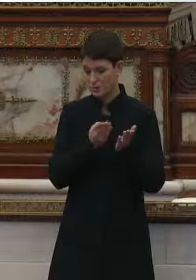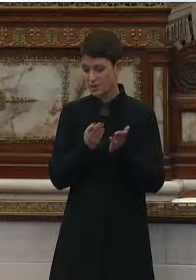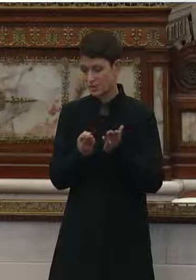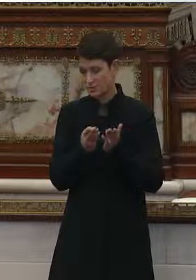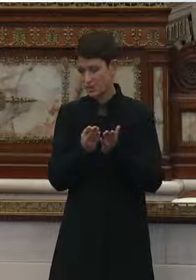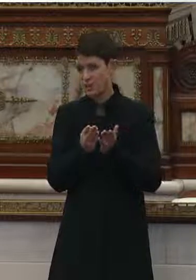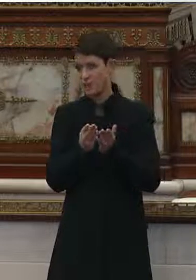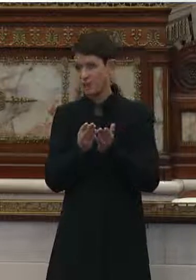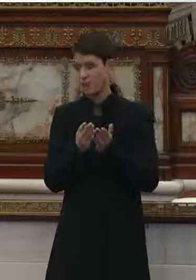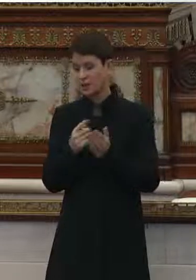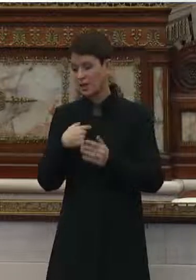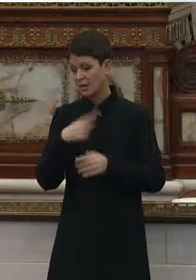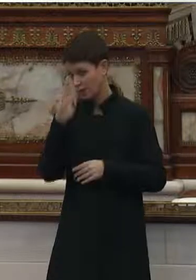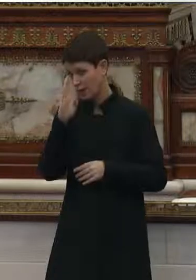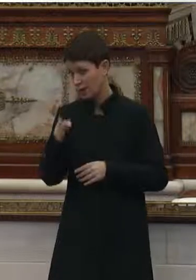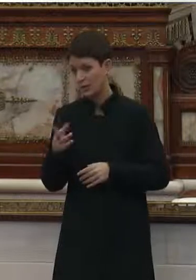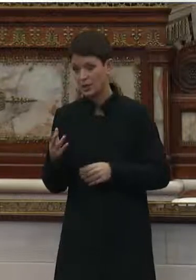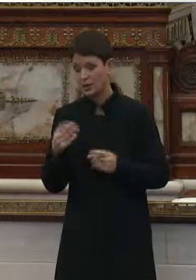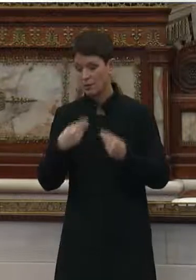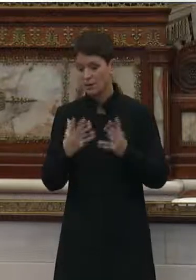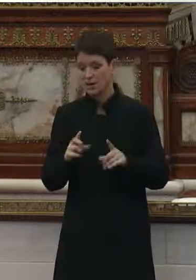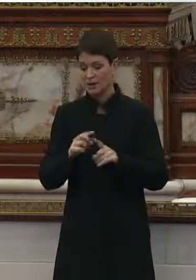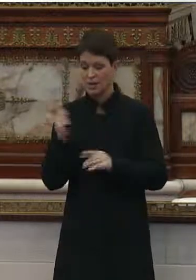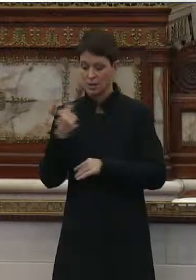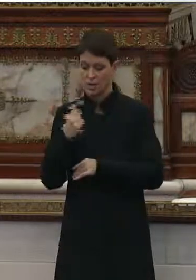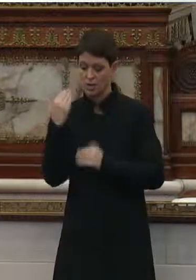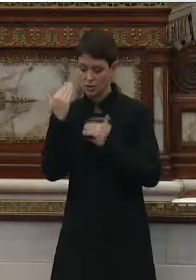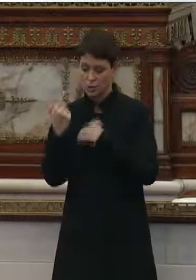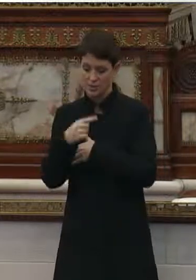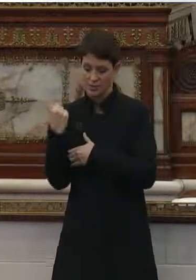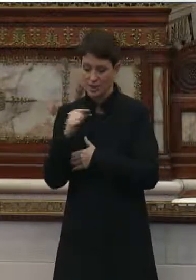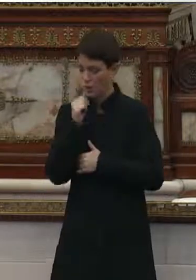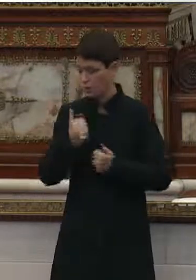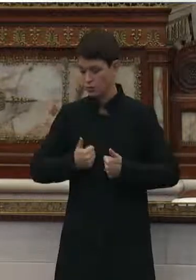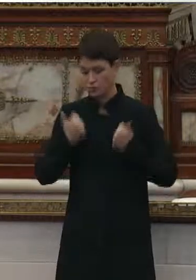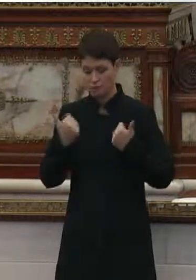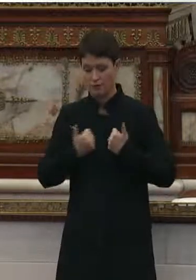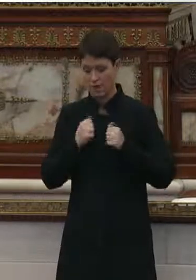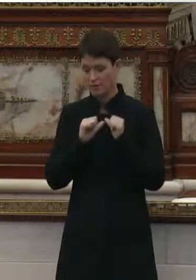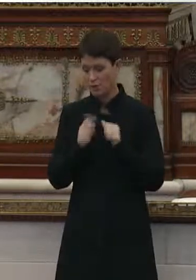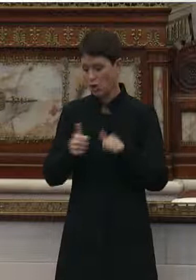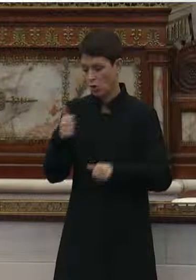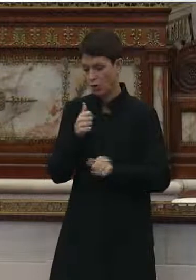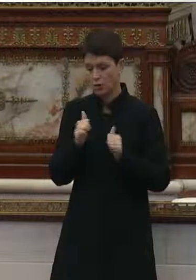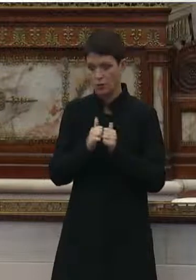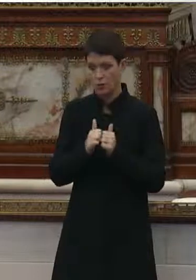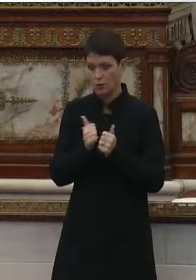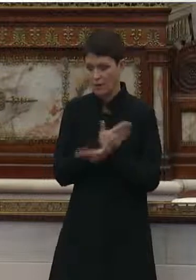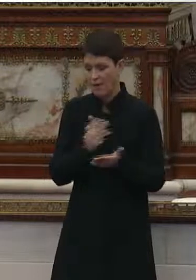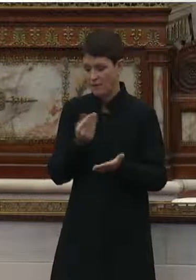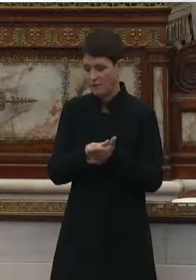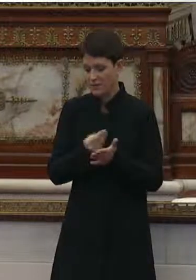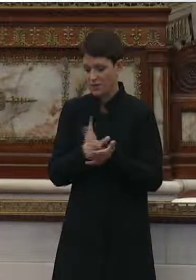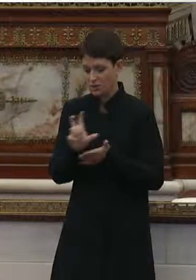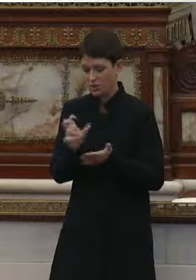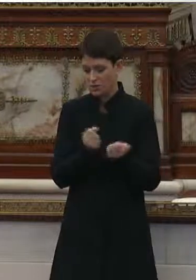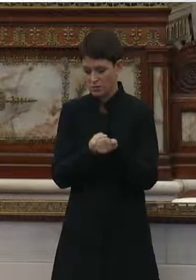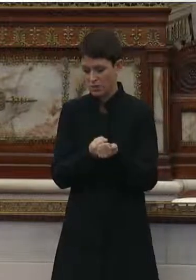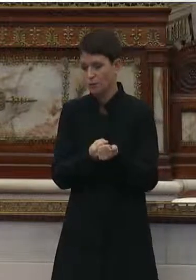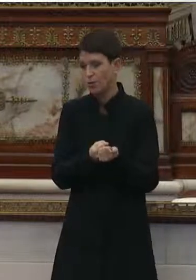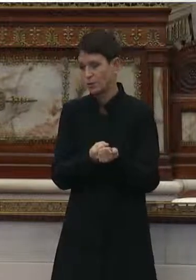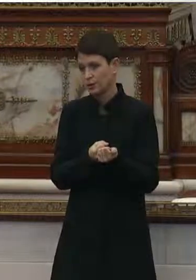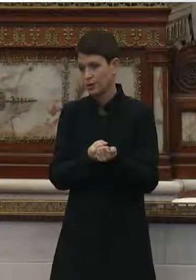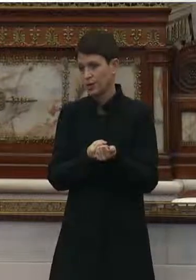quite frankly, providers like Adult Day may not survive much longer without financial relief. And